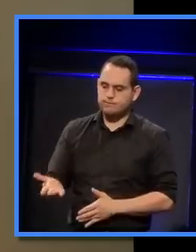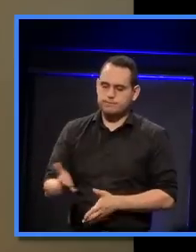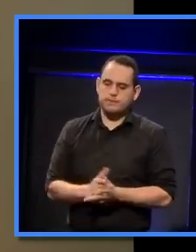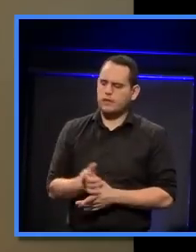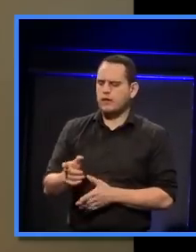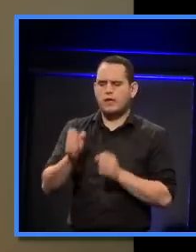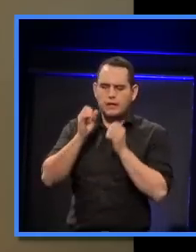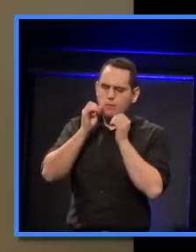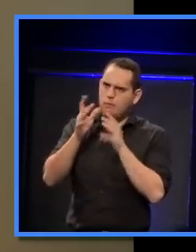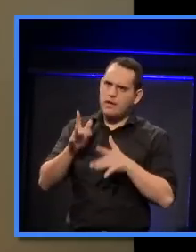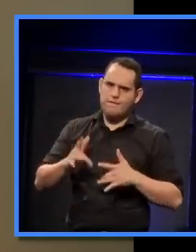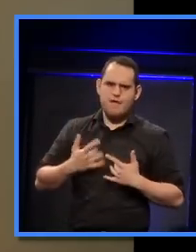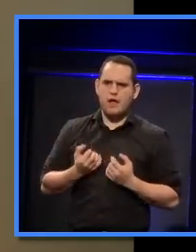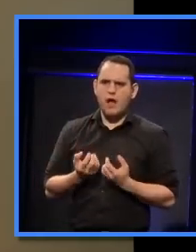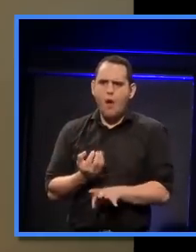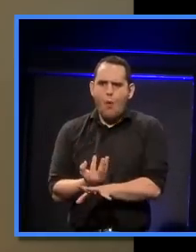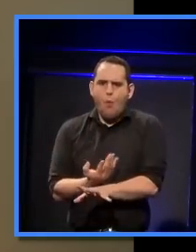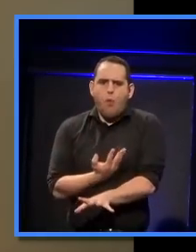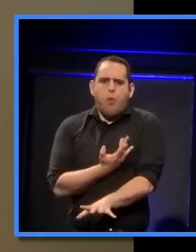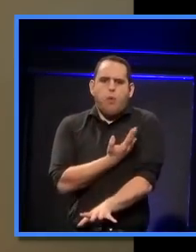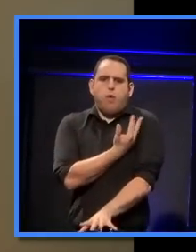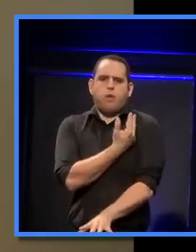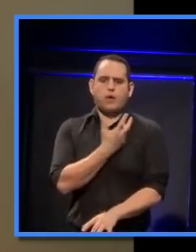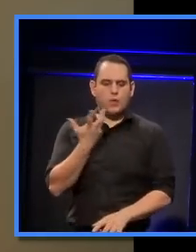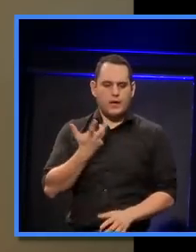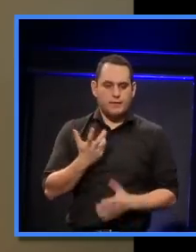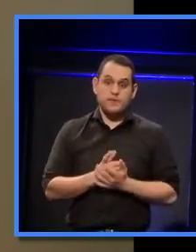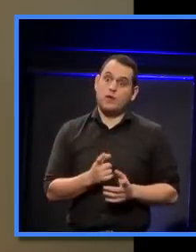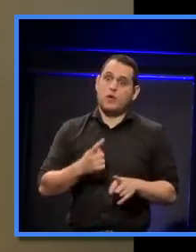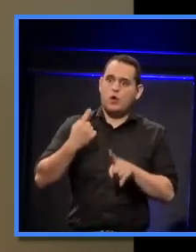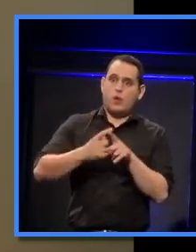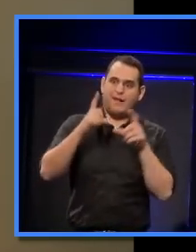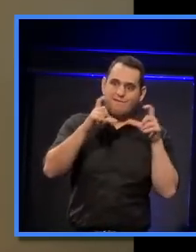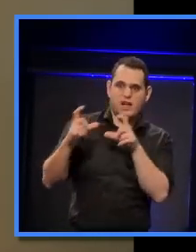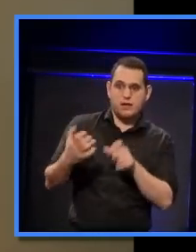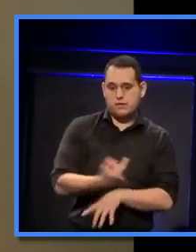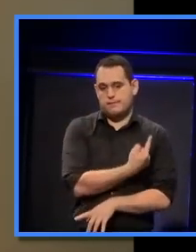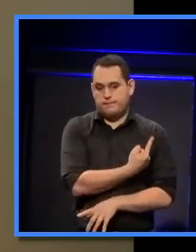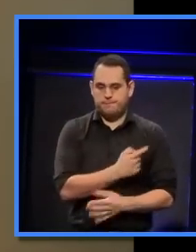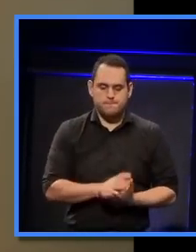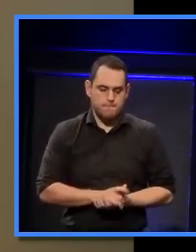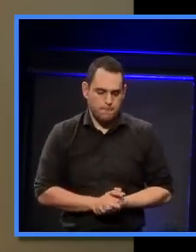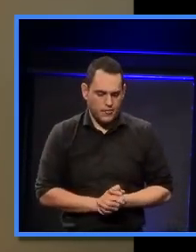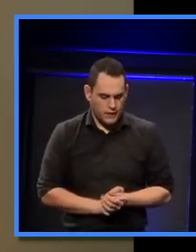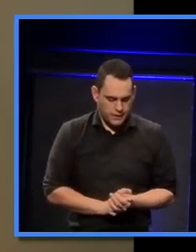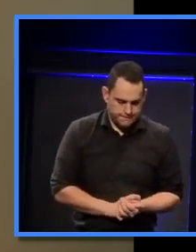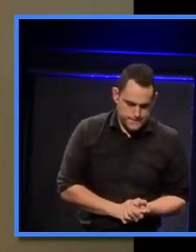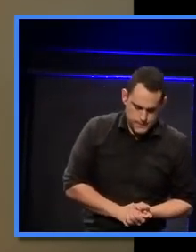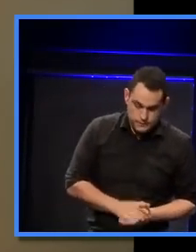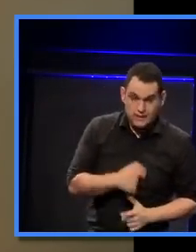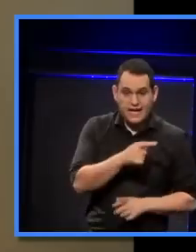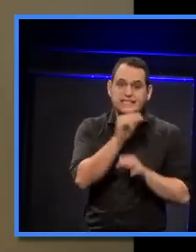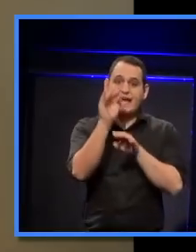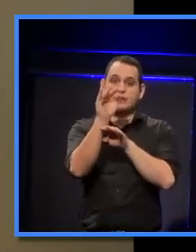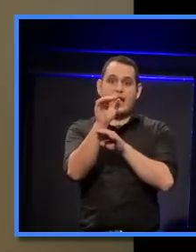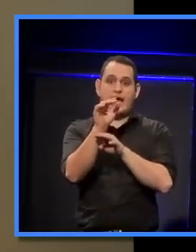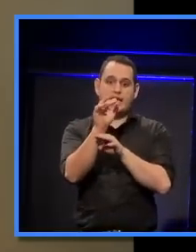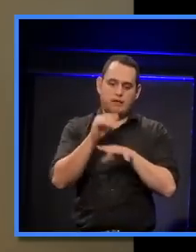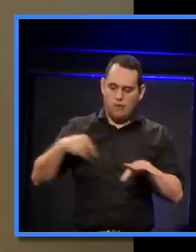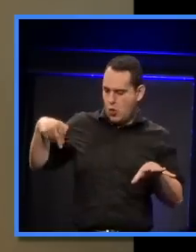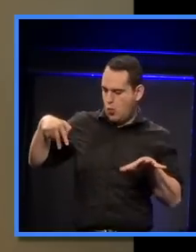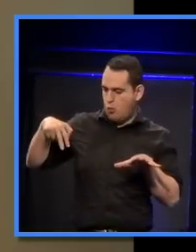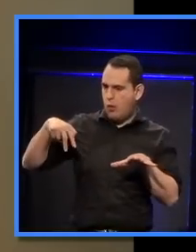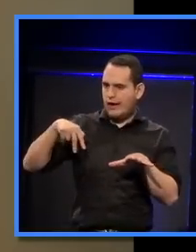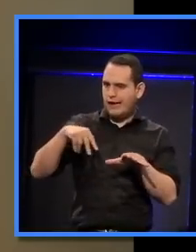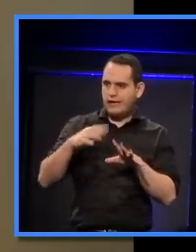amazingly moving. So, here are just a couple of quick photos. This is, as I mentioned, the outer volume. Here's the audience